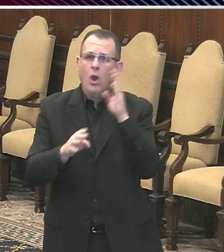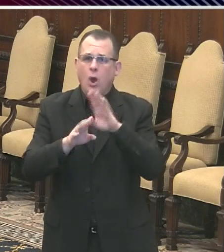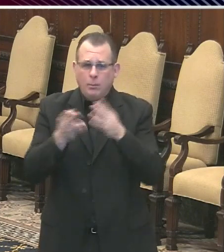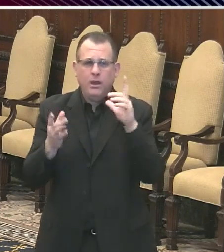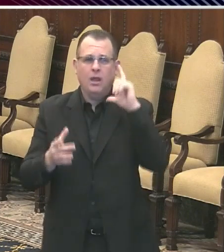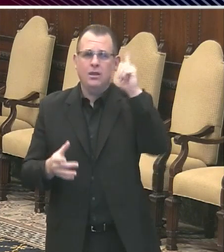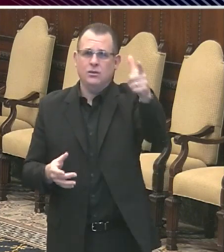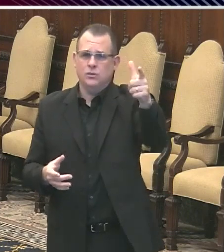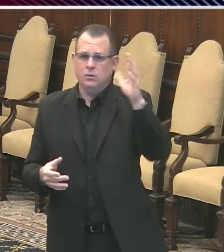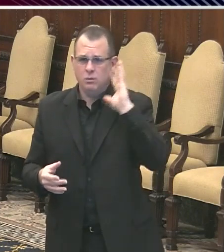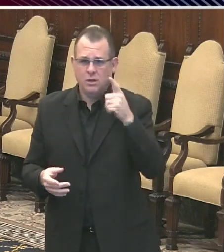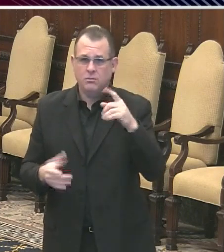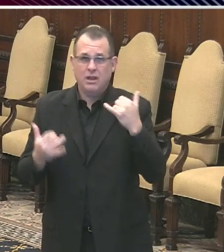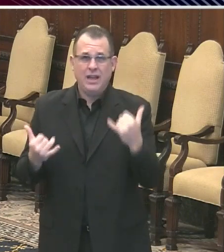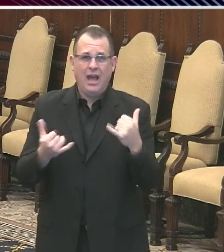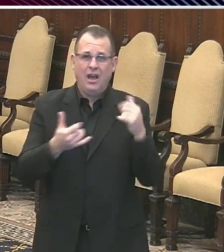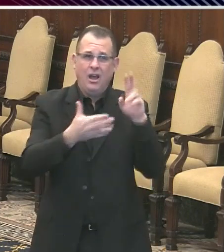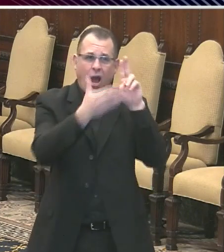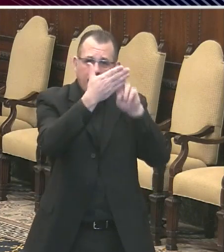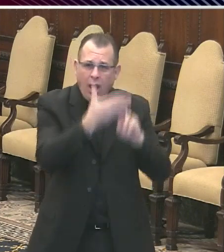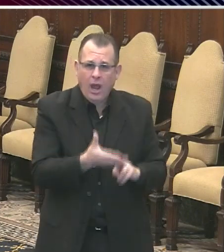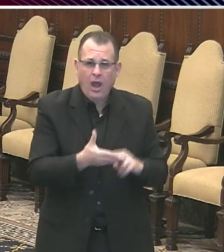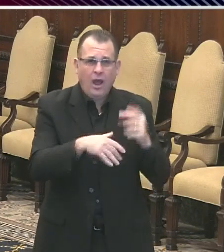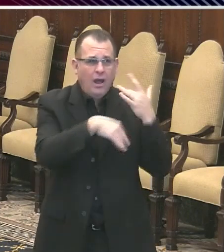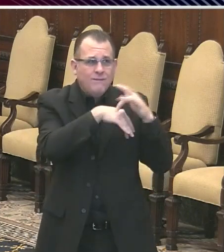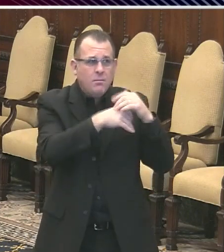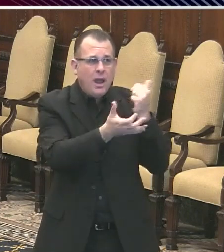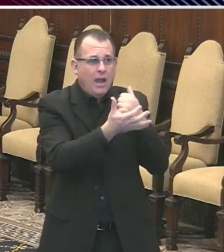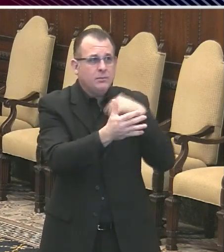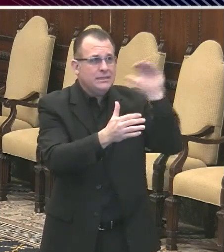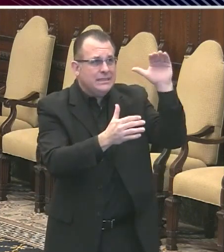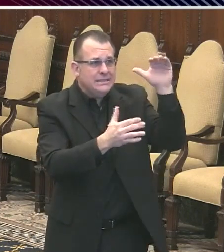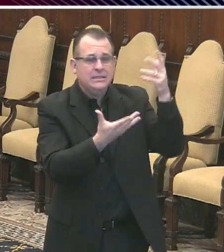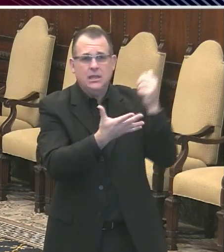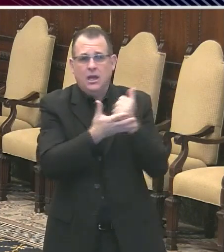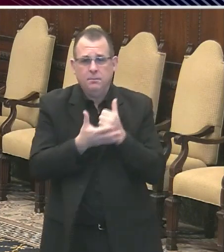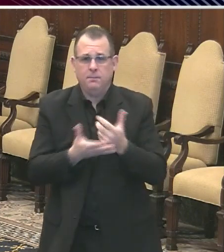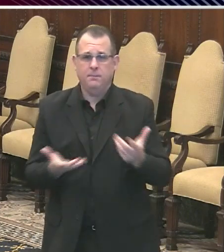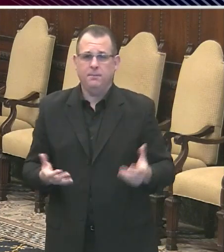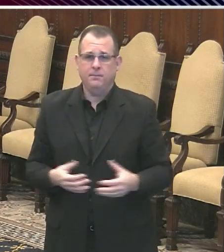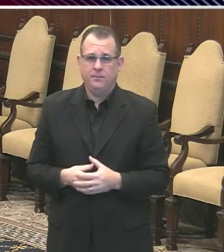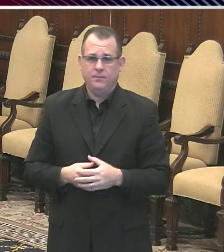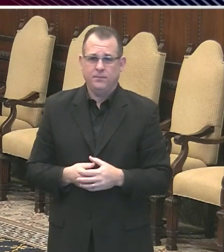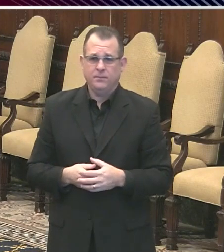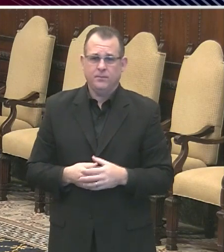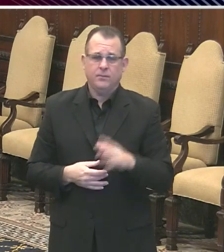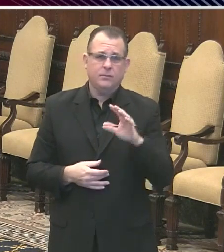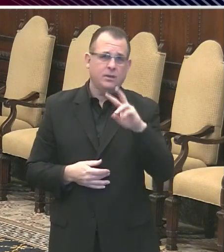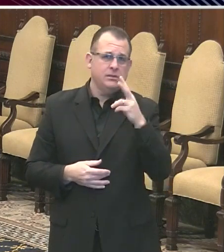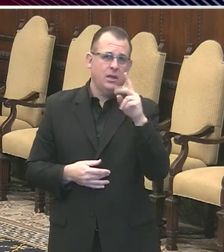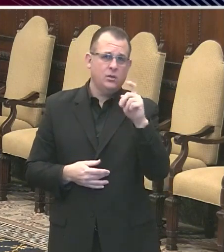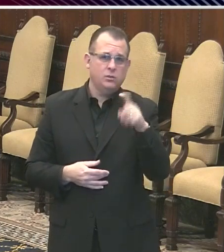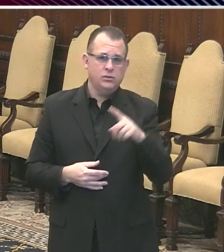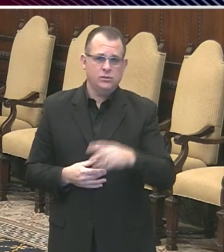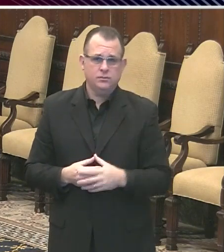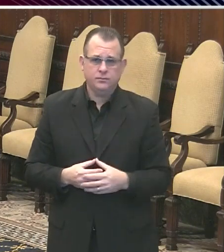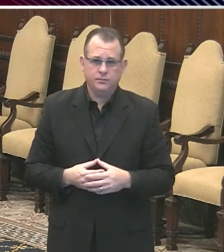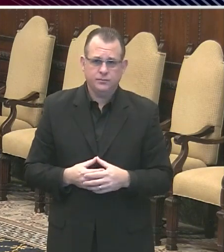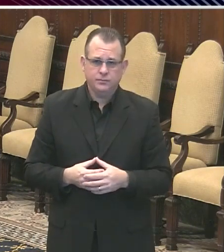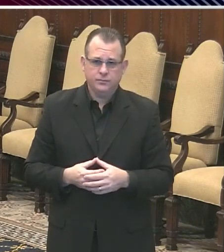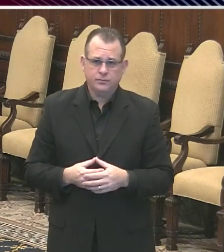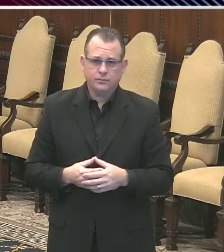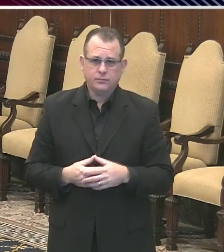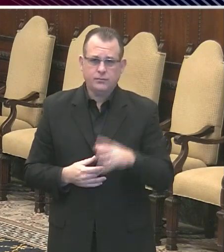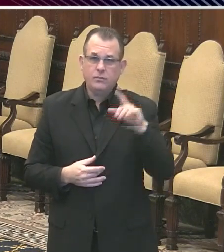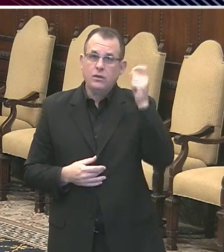Okay. And my second question was, what input are you getting from the state right now about how Philadelphia fits into Governor Wolf's vision of